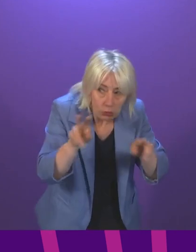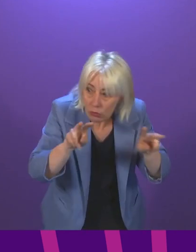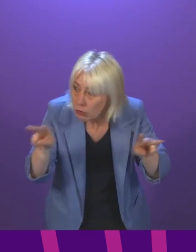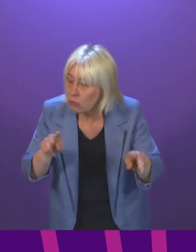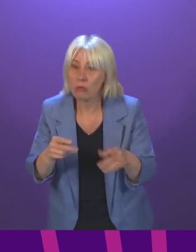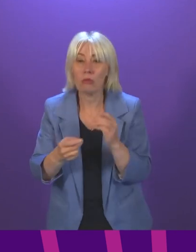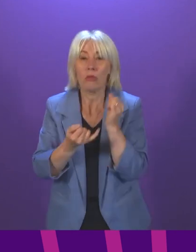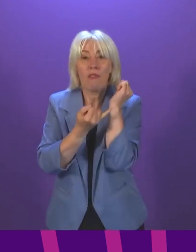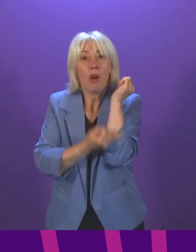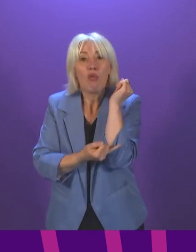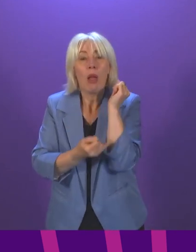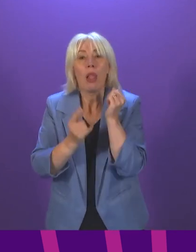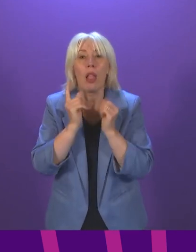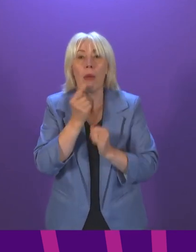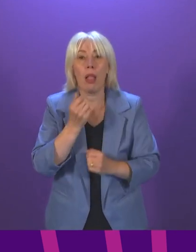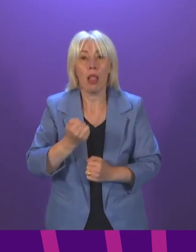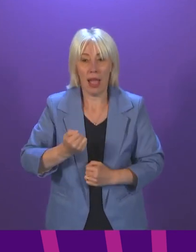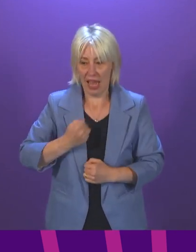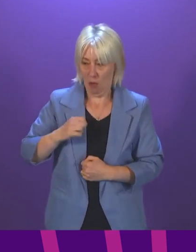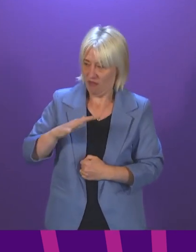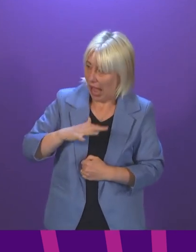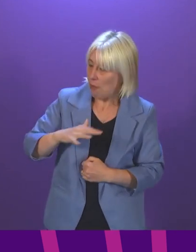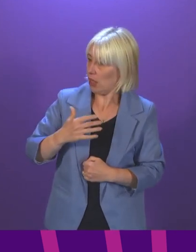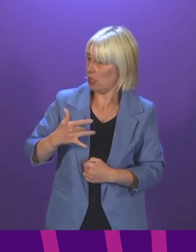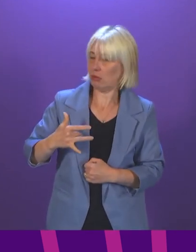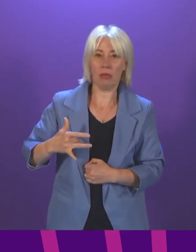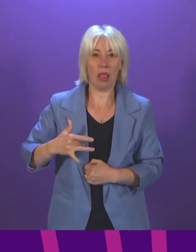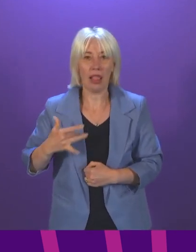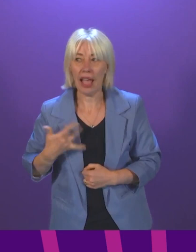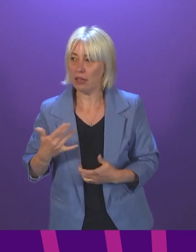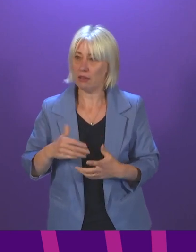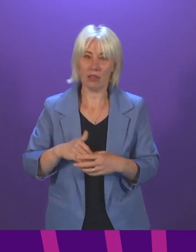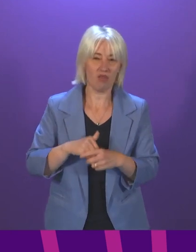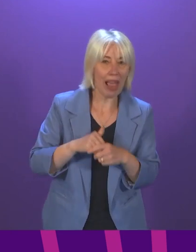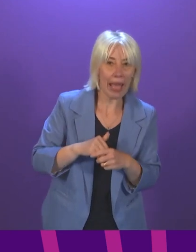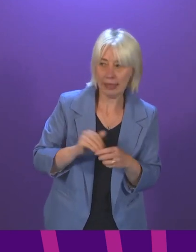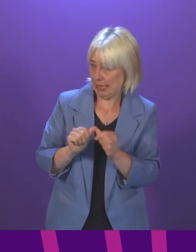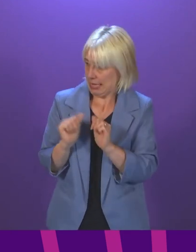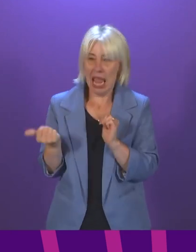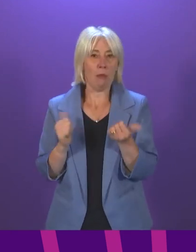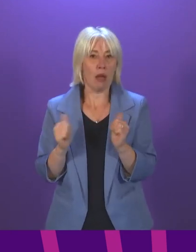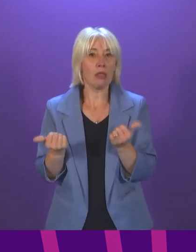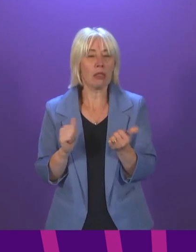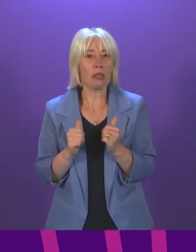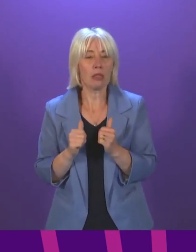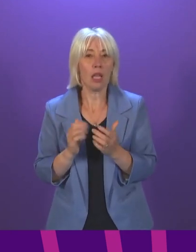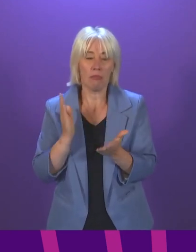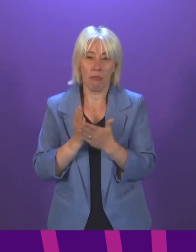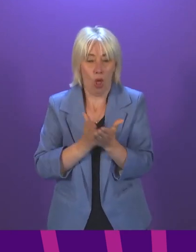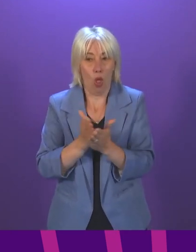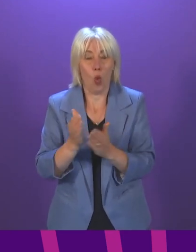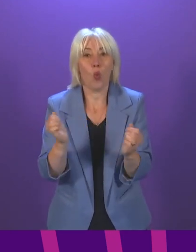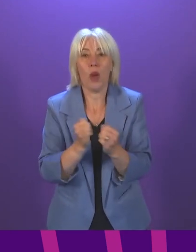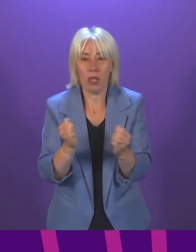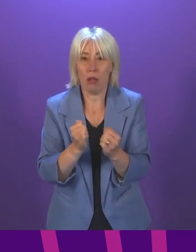the most vulnerable people in our own lives, whether that's family members, friends, neighbours, and therefore, particularly as we go into the winter months,